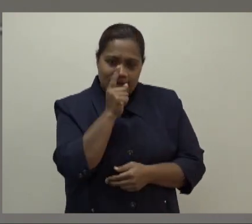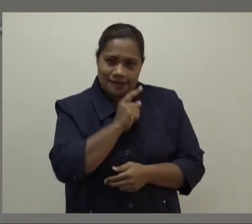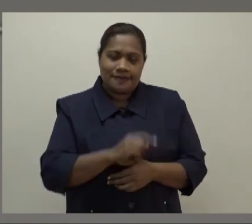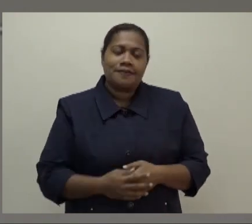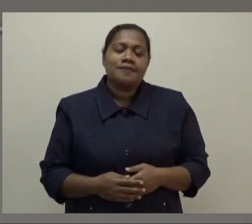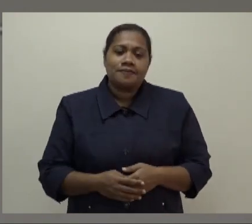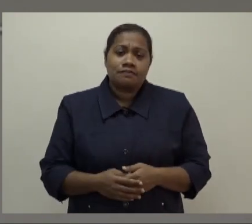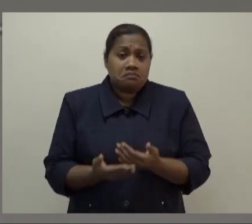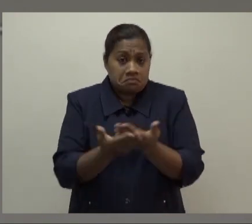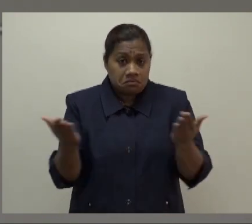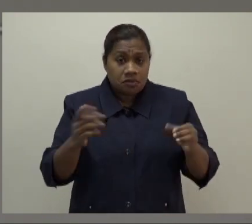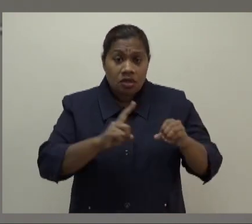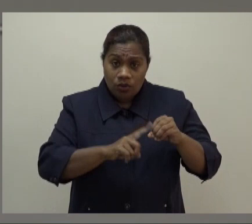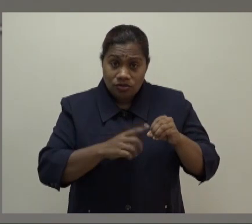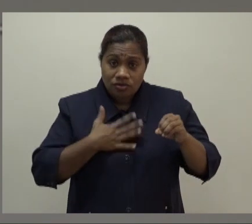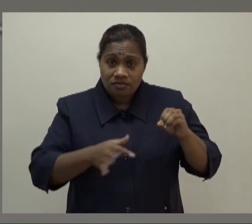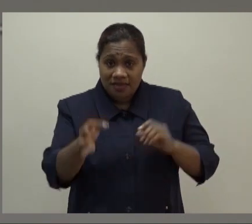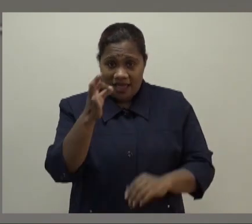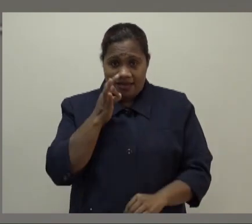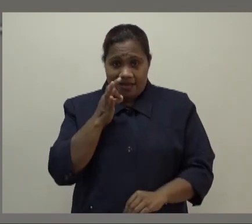Do you have any questions, ladies and there?